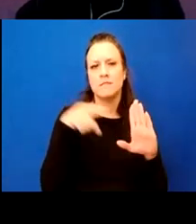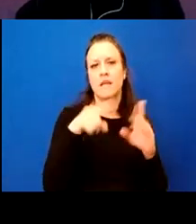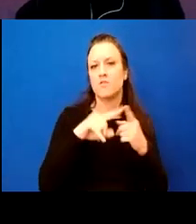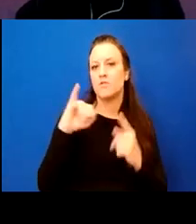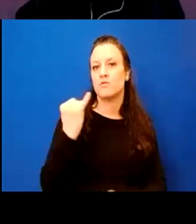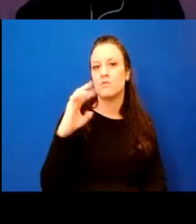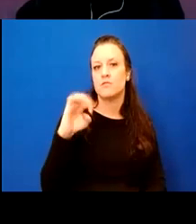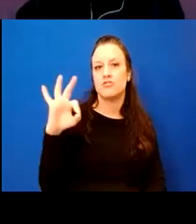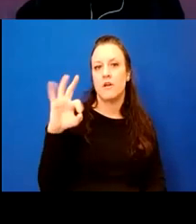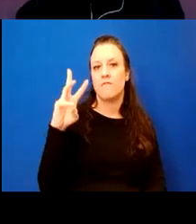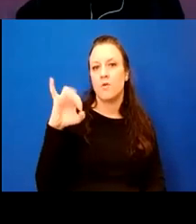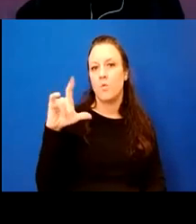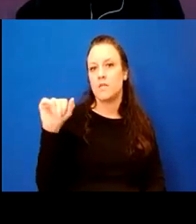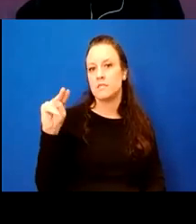Wilson.